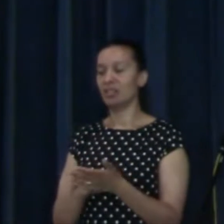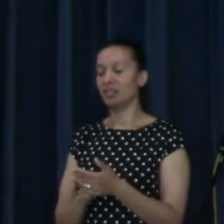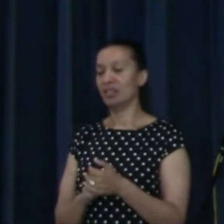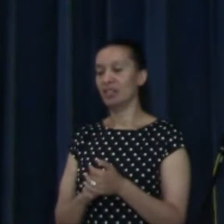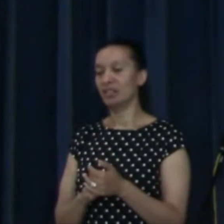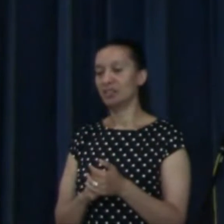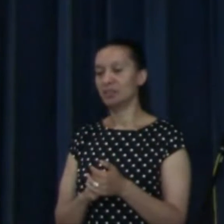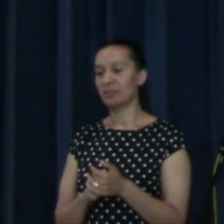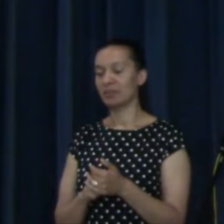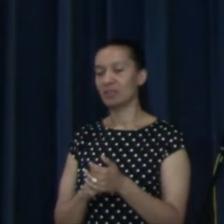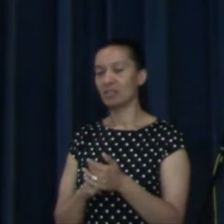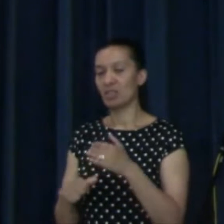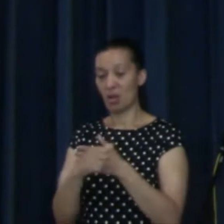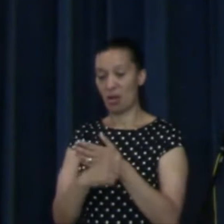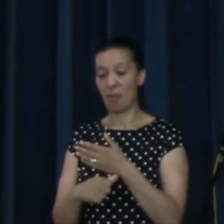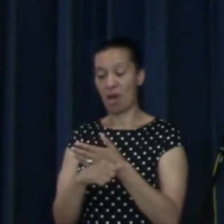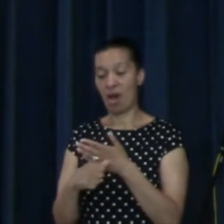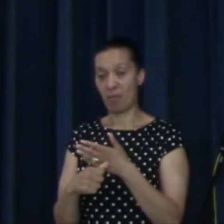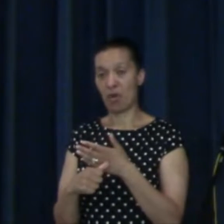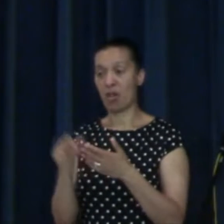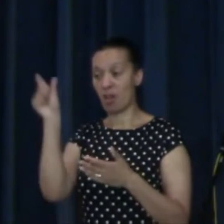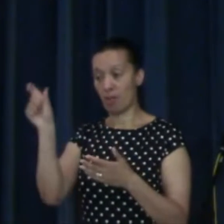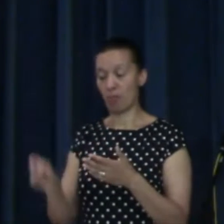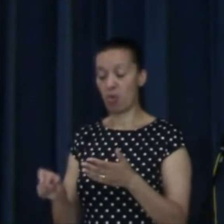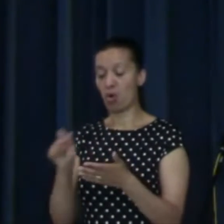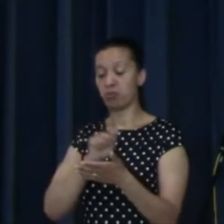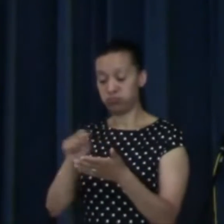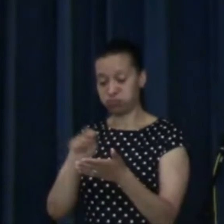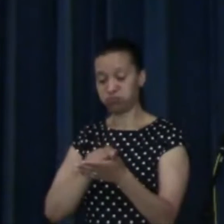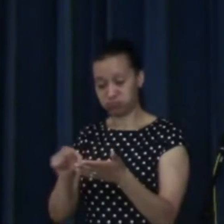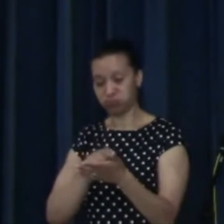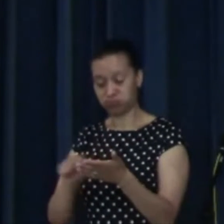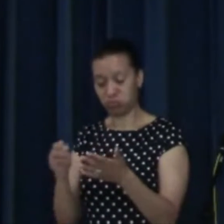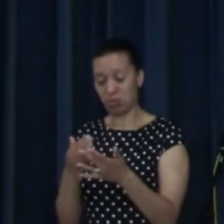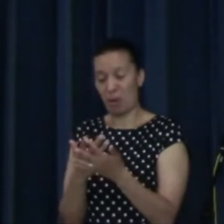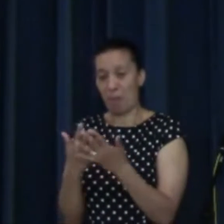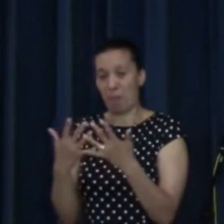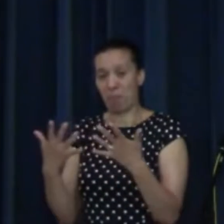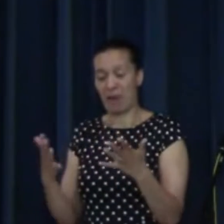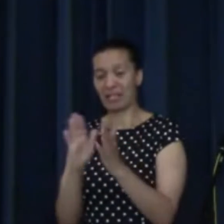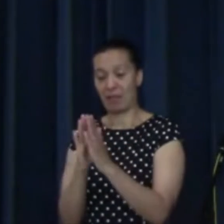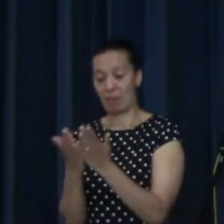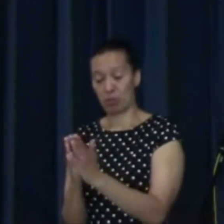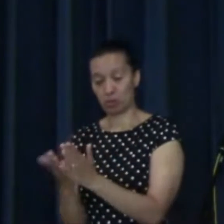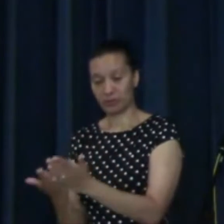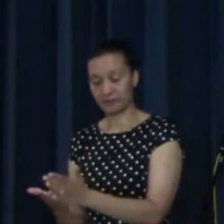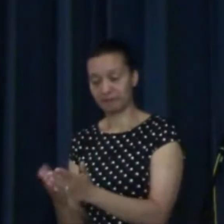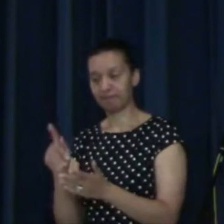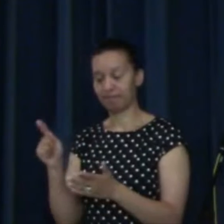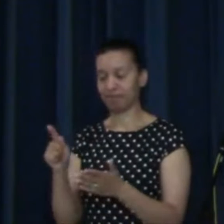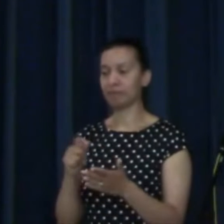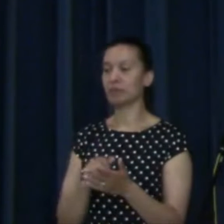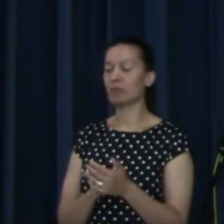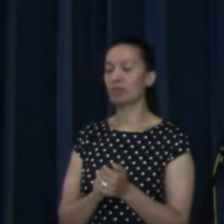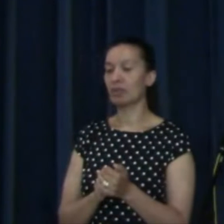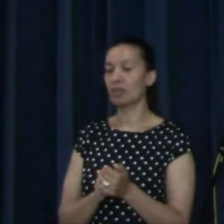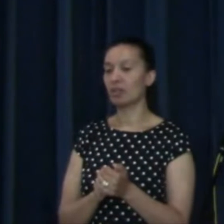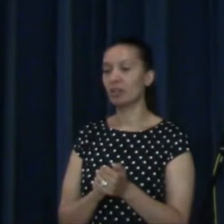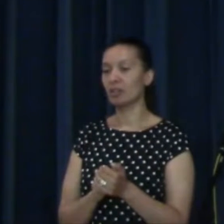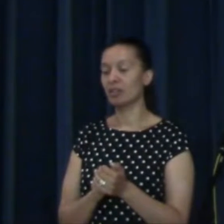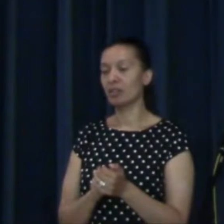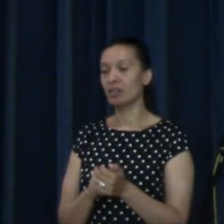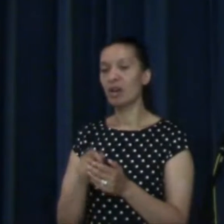Damascus Road experience. And he became an Apostle to the Gentiles, to the people who weren't Jewish.